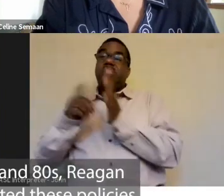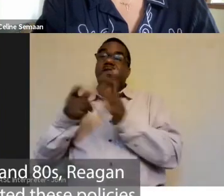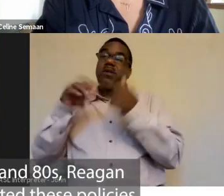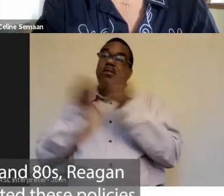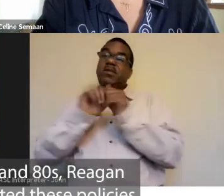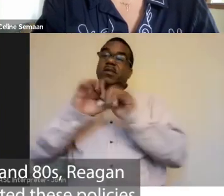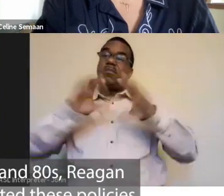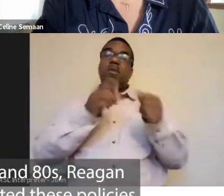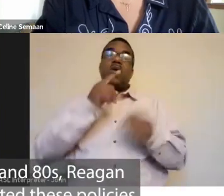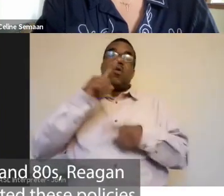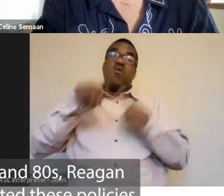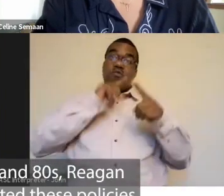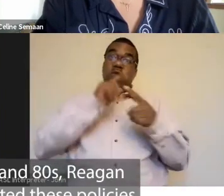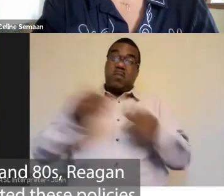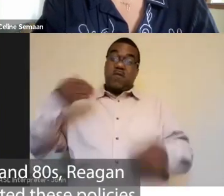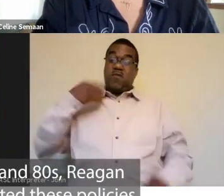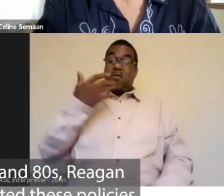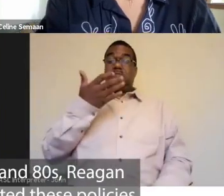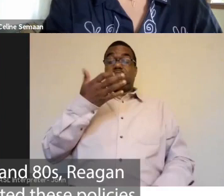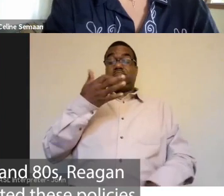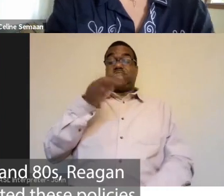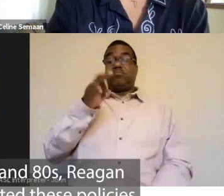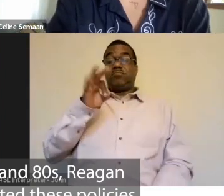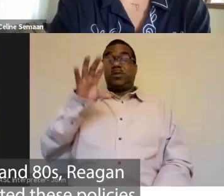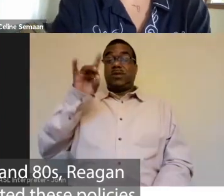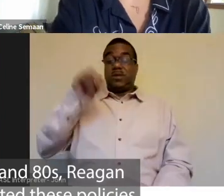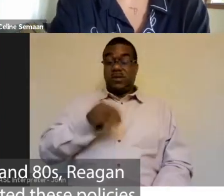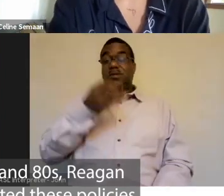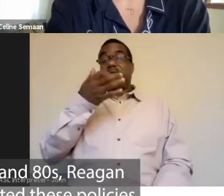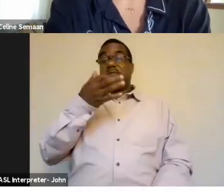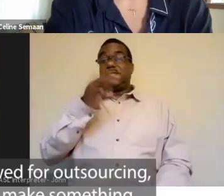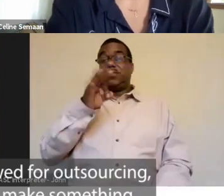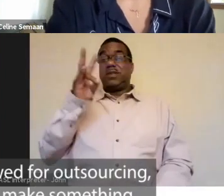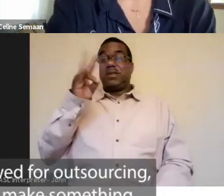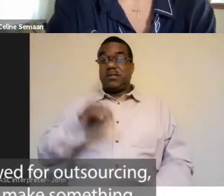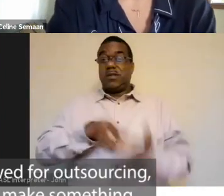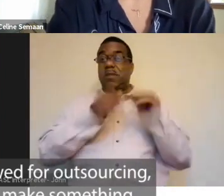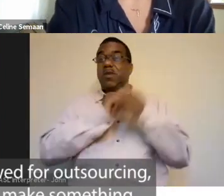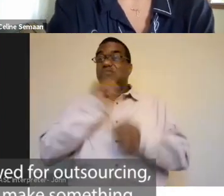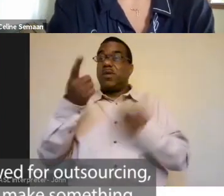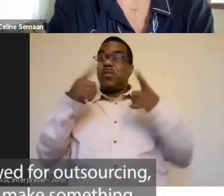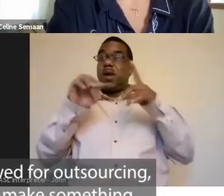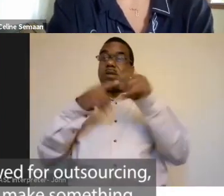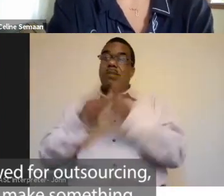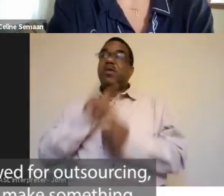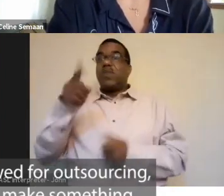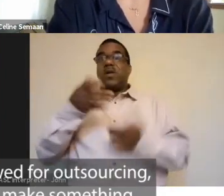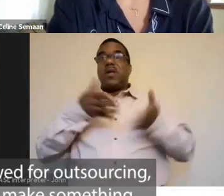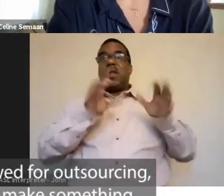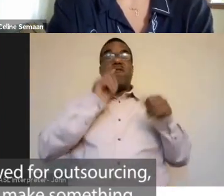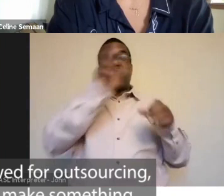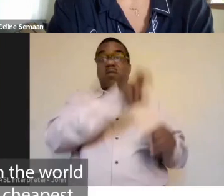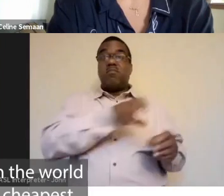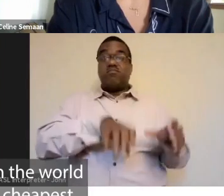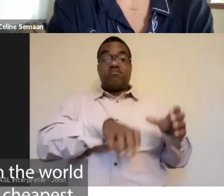late 70s and 80s, Reagan and Thatcher created these policies that essentially allowed for outsourcing, meaning you can